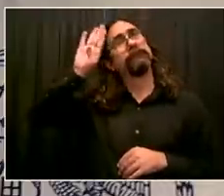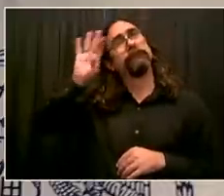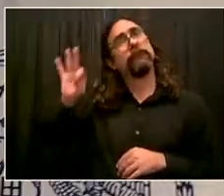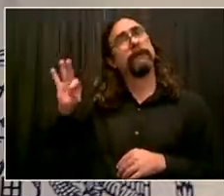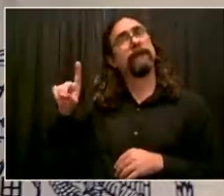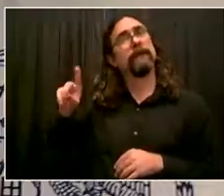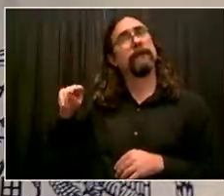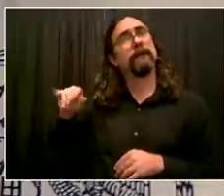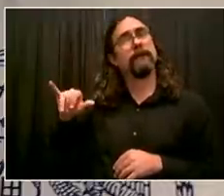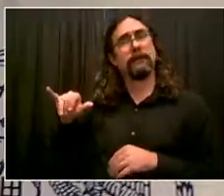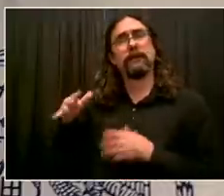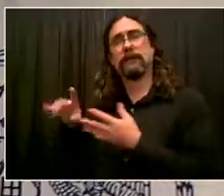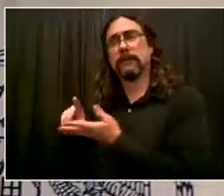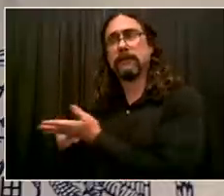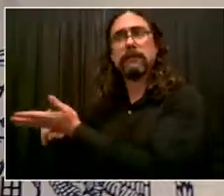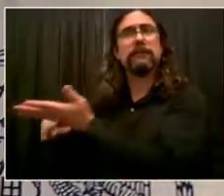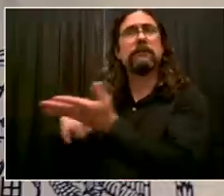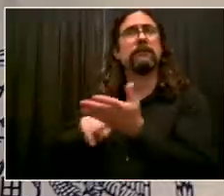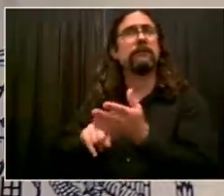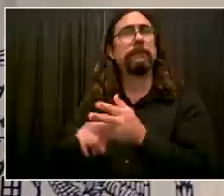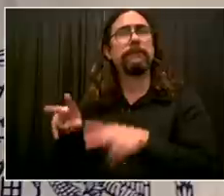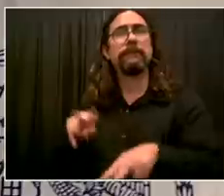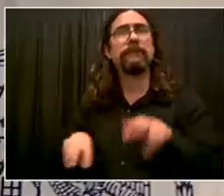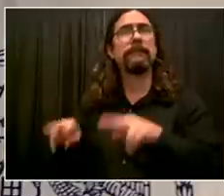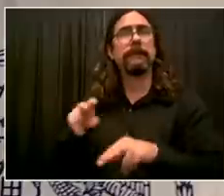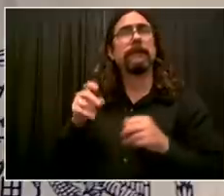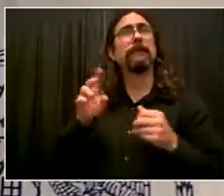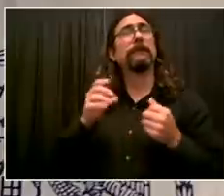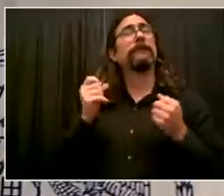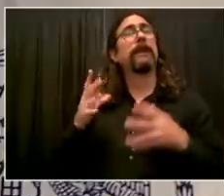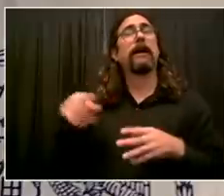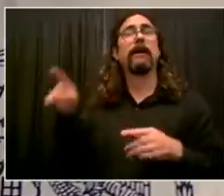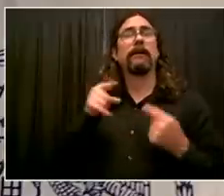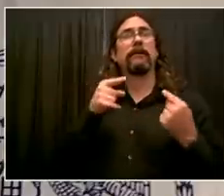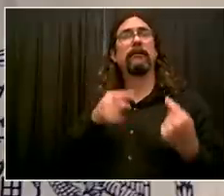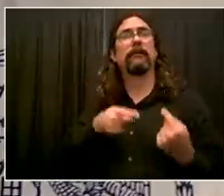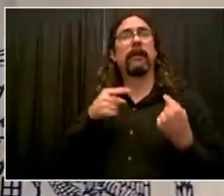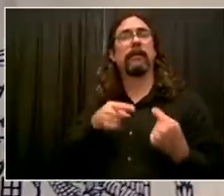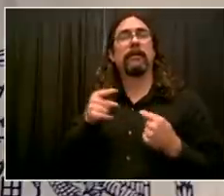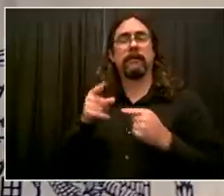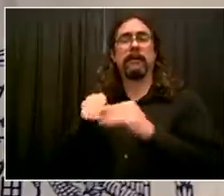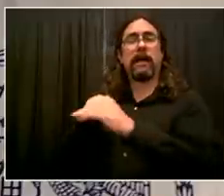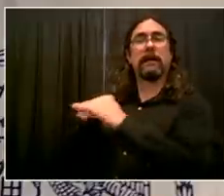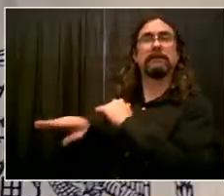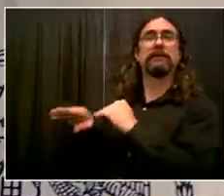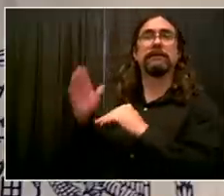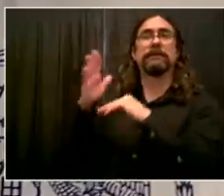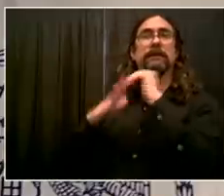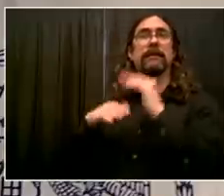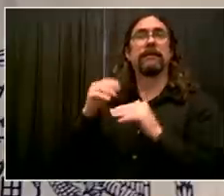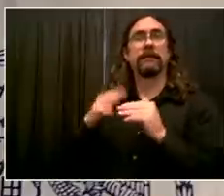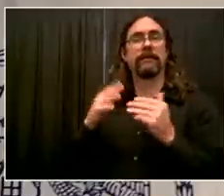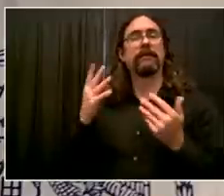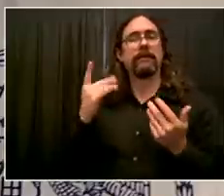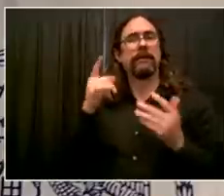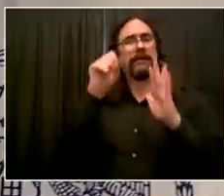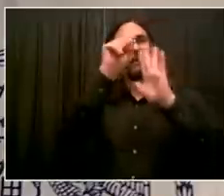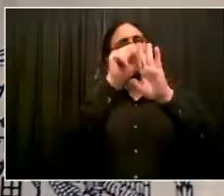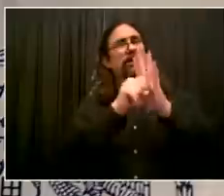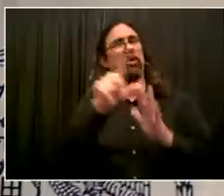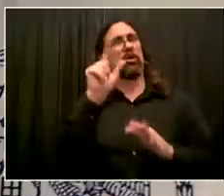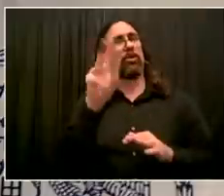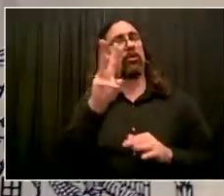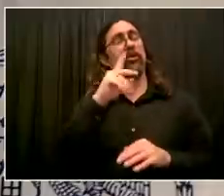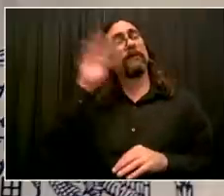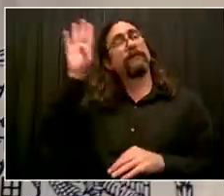to buildings. Can you talk about that? And in light of the serious efforts you're making to reach these people, do we need to reassess